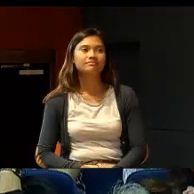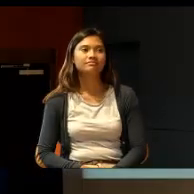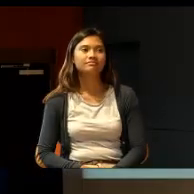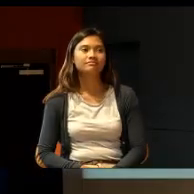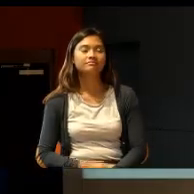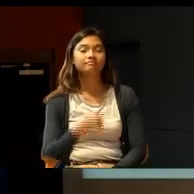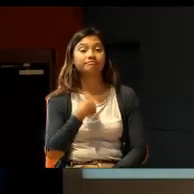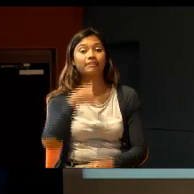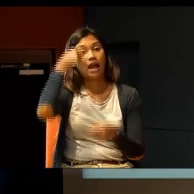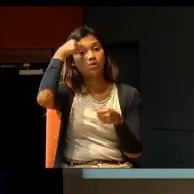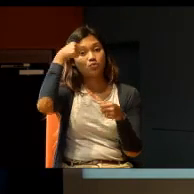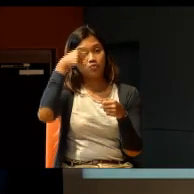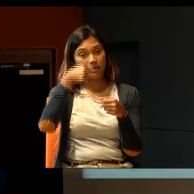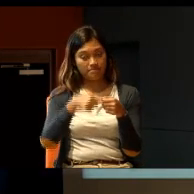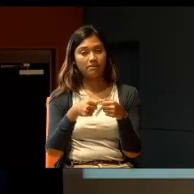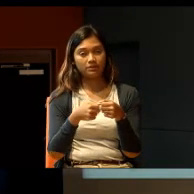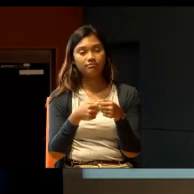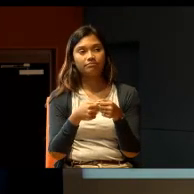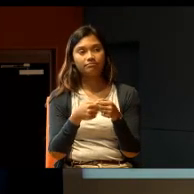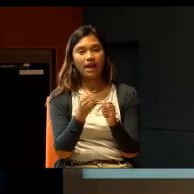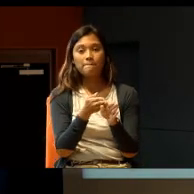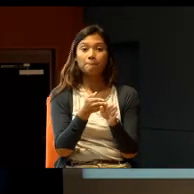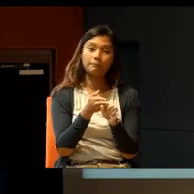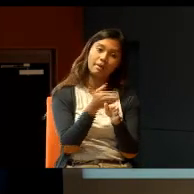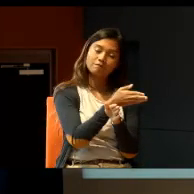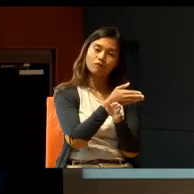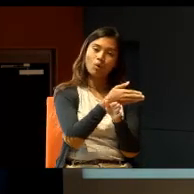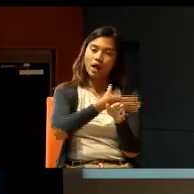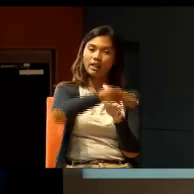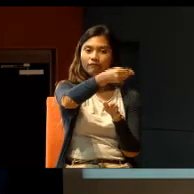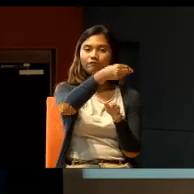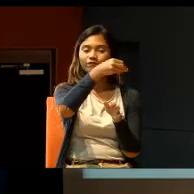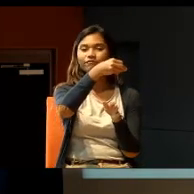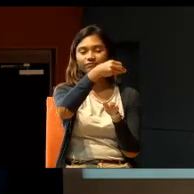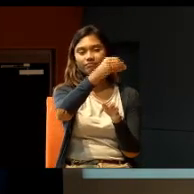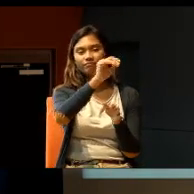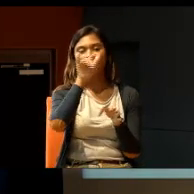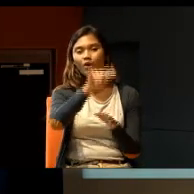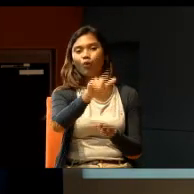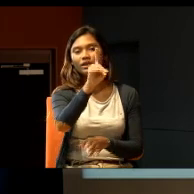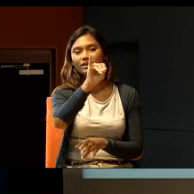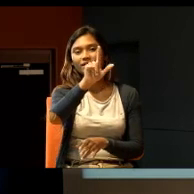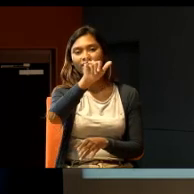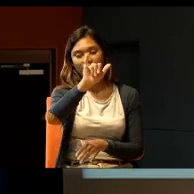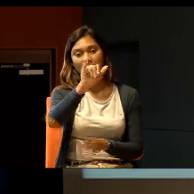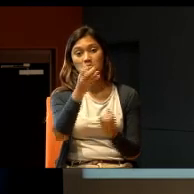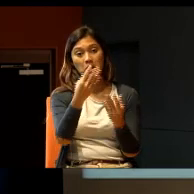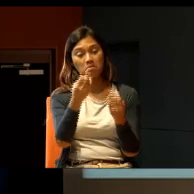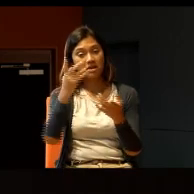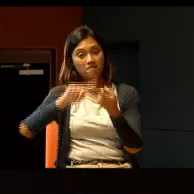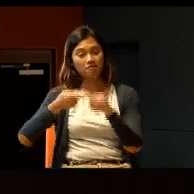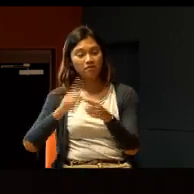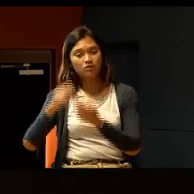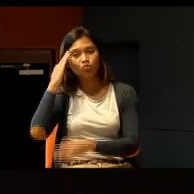I remember before I left for DD, many of my friends, when they come to know about it, they tell me, are you